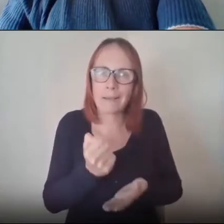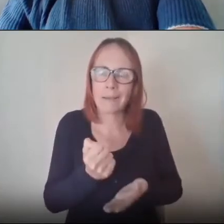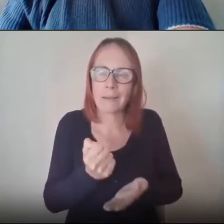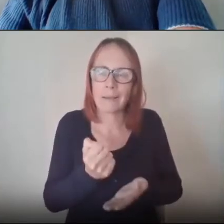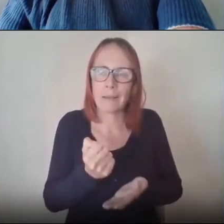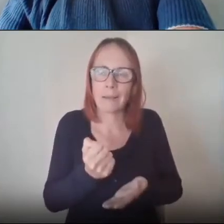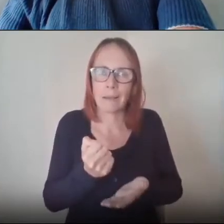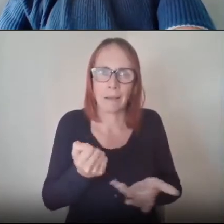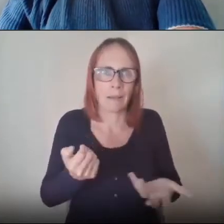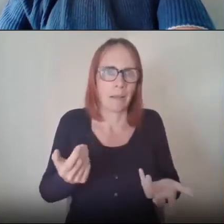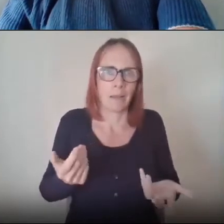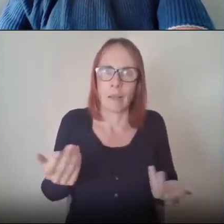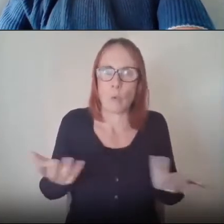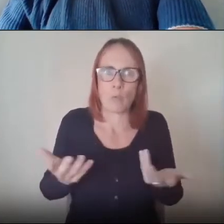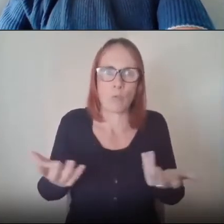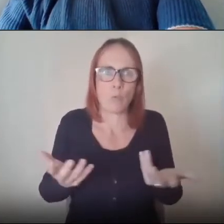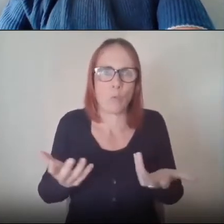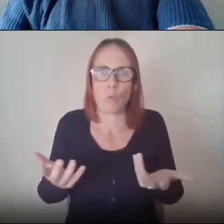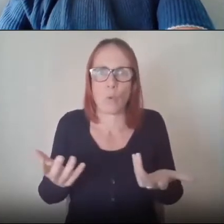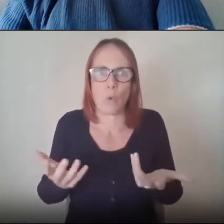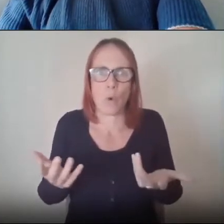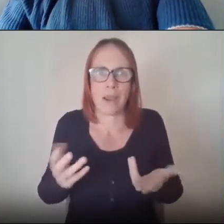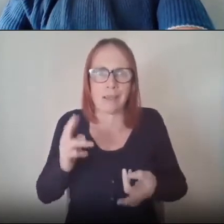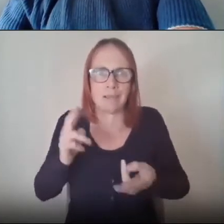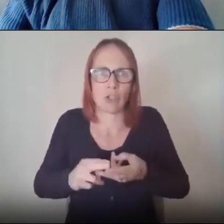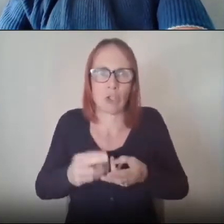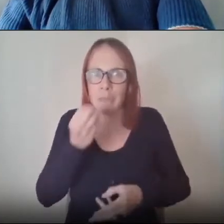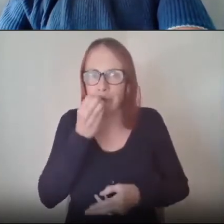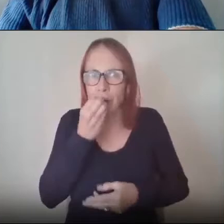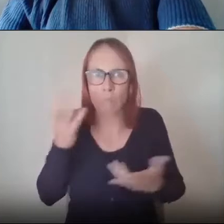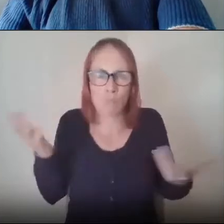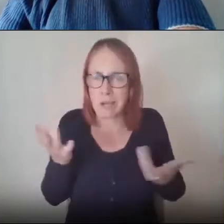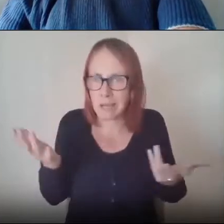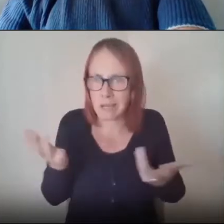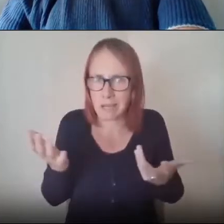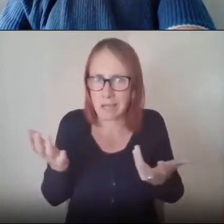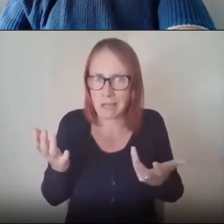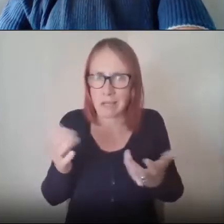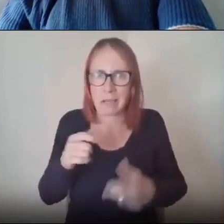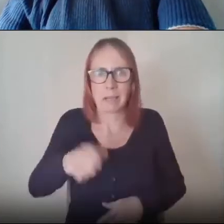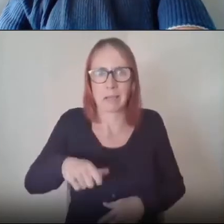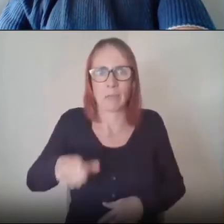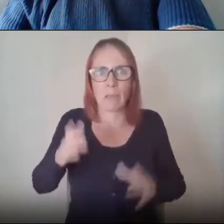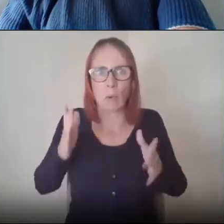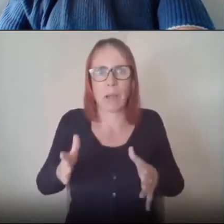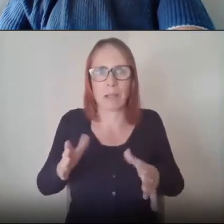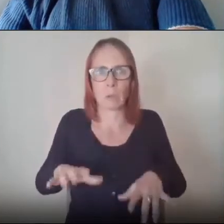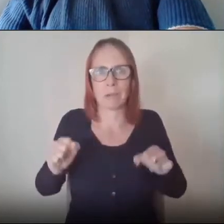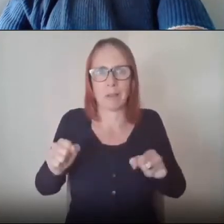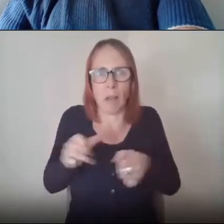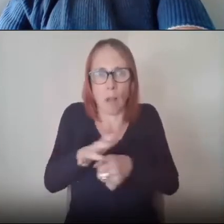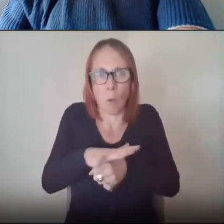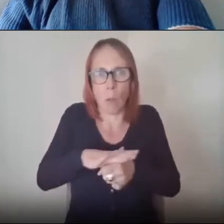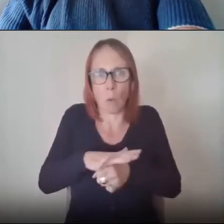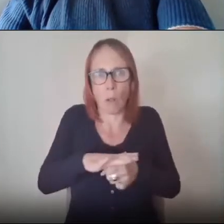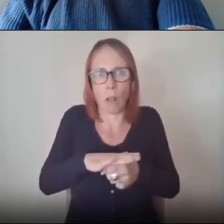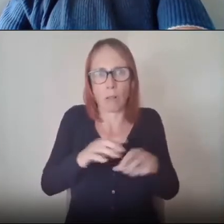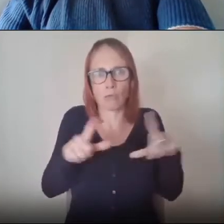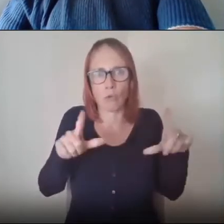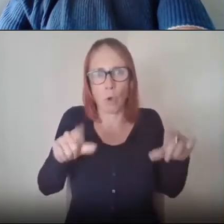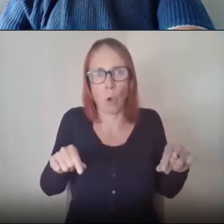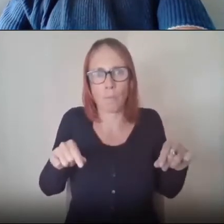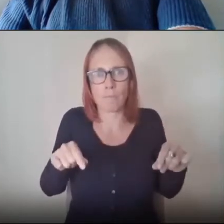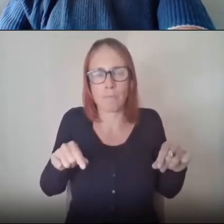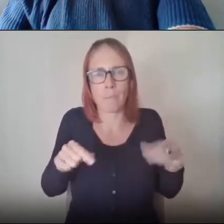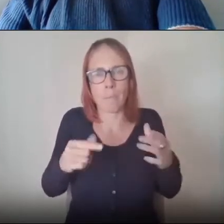to affordable food was going to be a real issue for you because people then had to start shopping at the local shops where prices are a lot